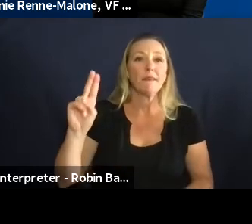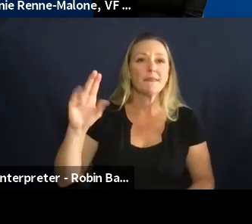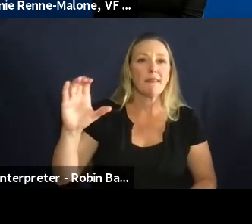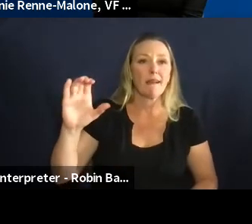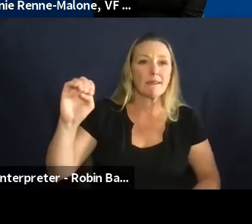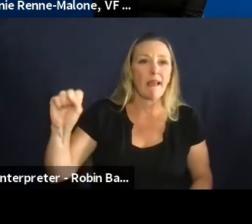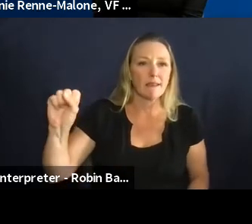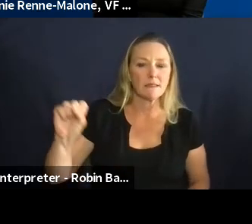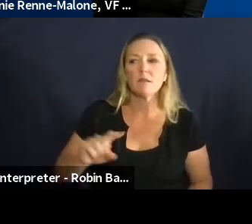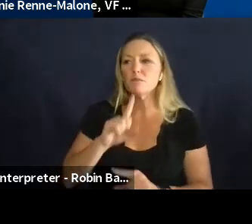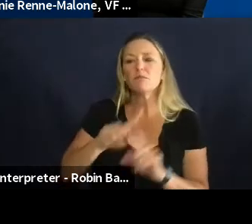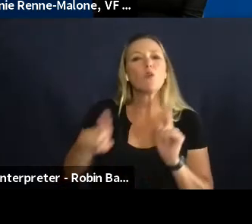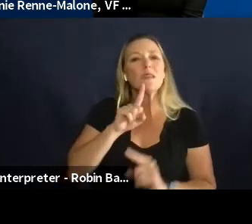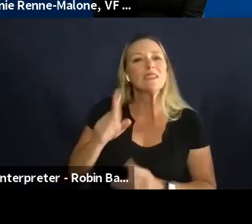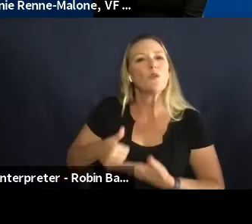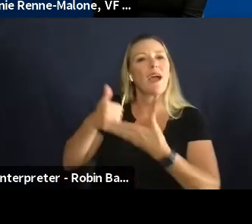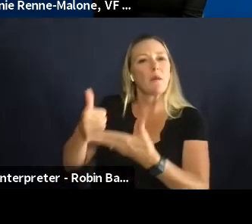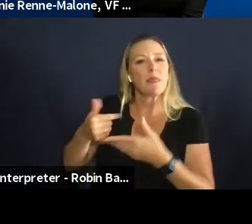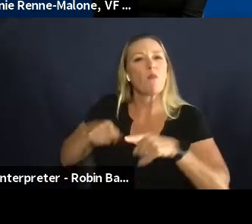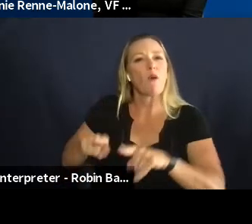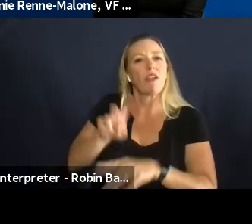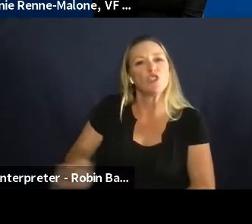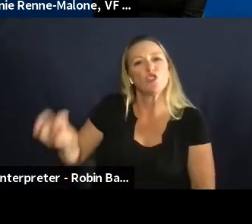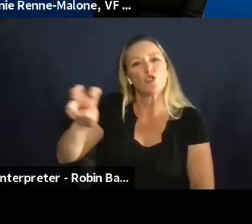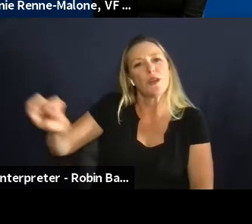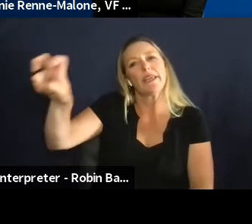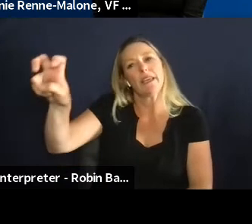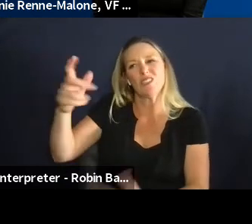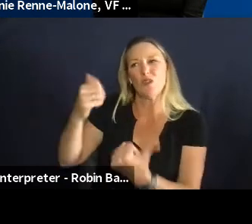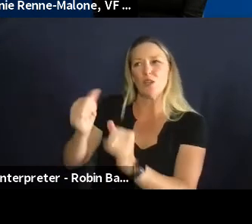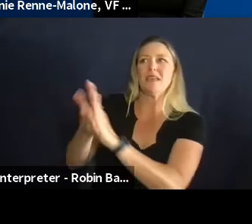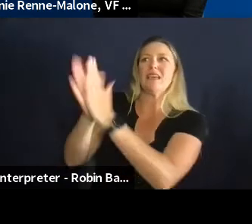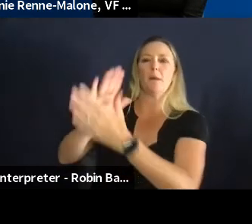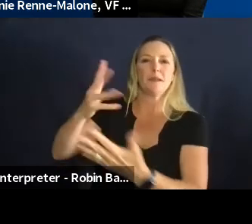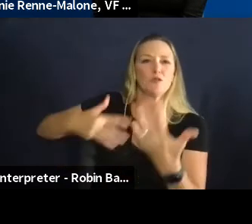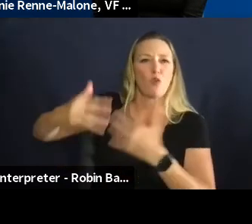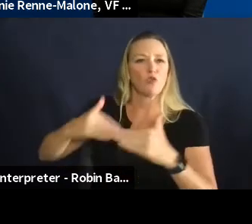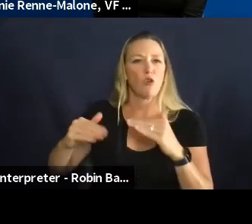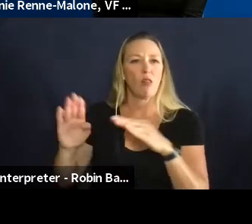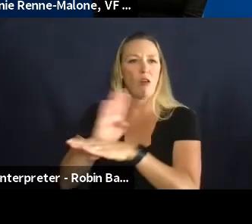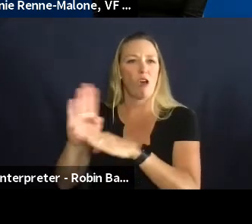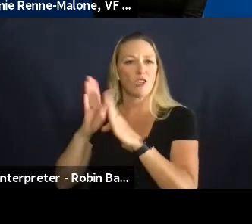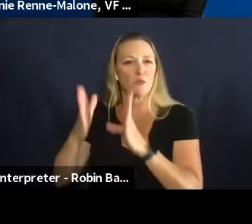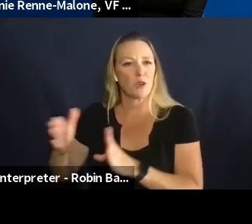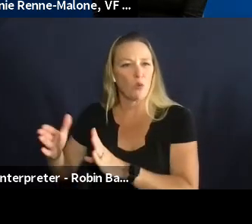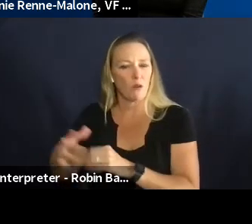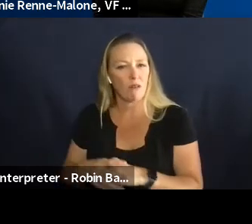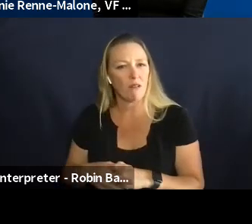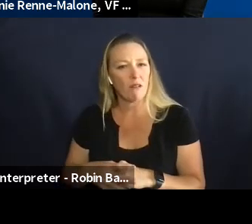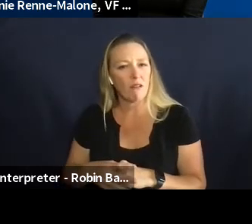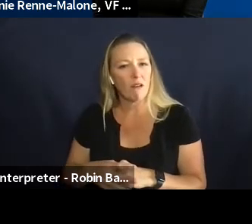their journey as a social entrepreneur okay um goodness